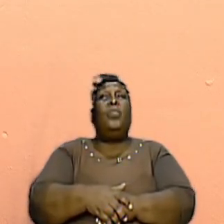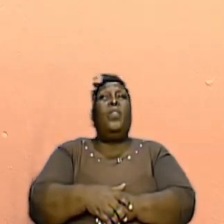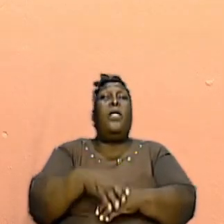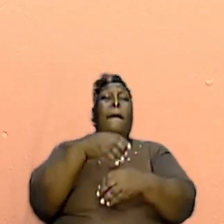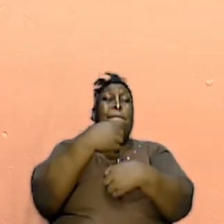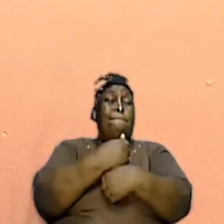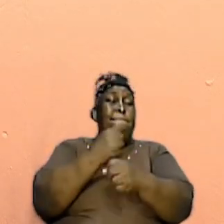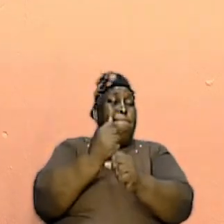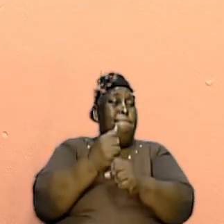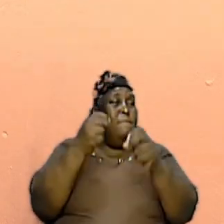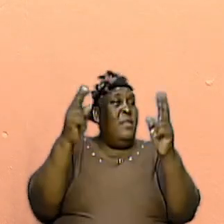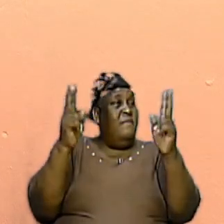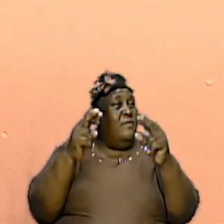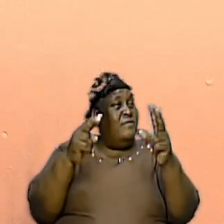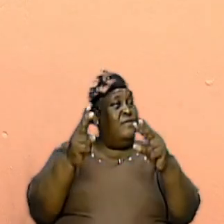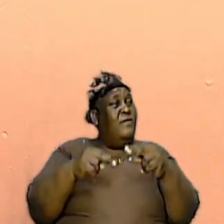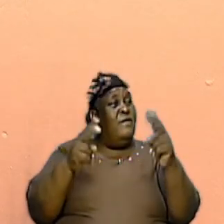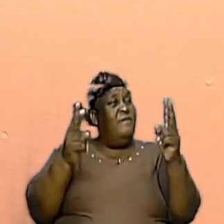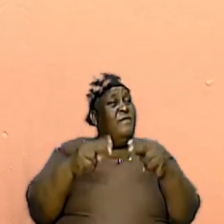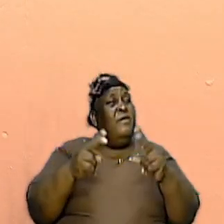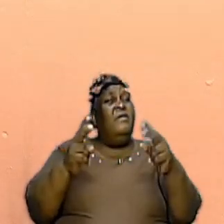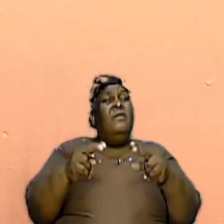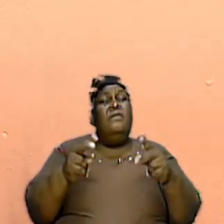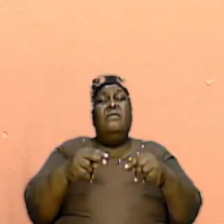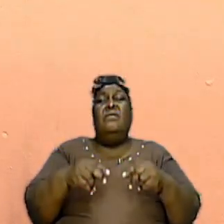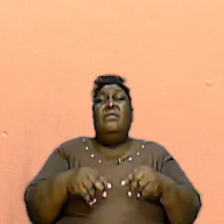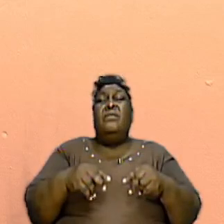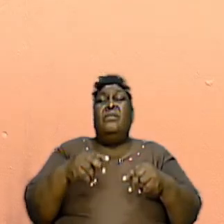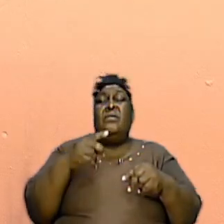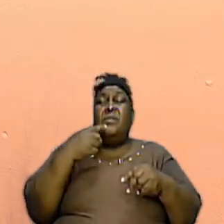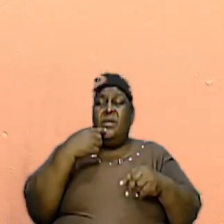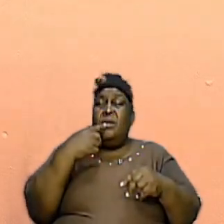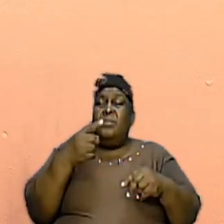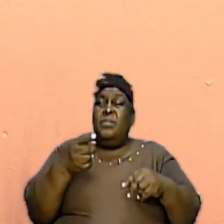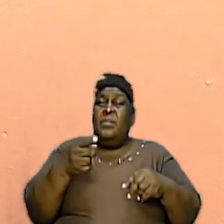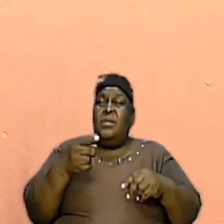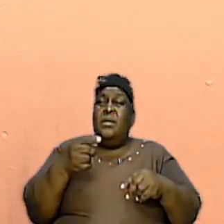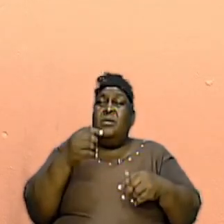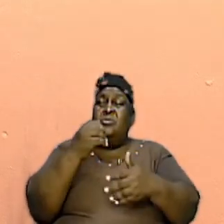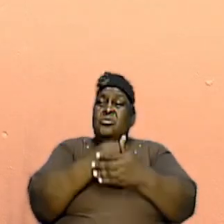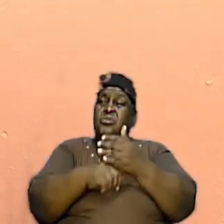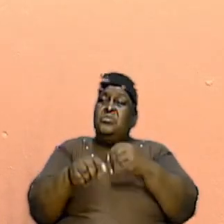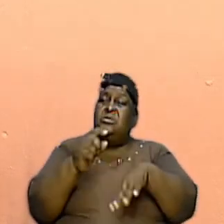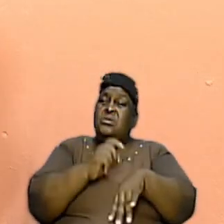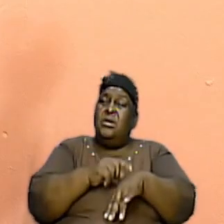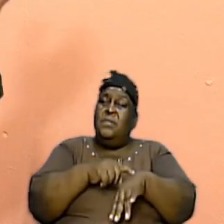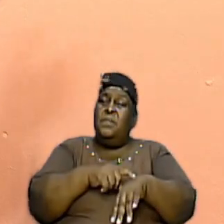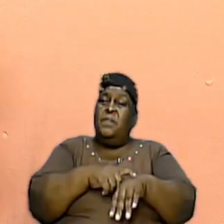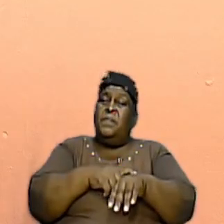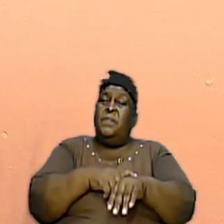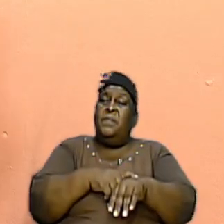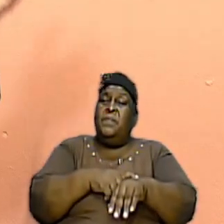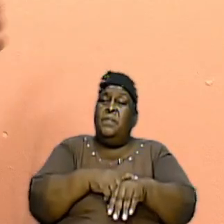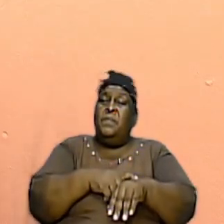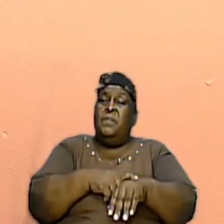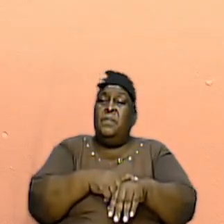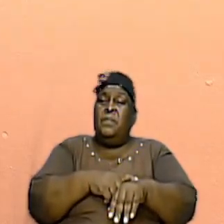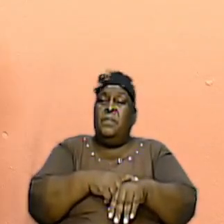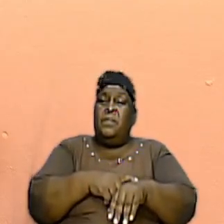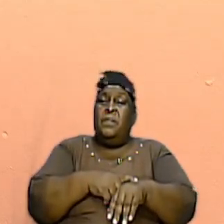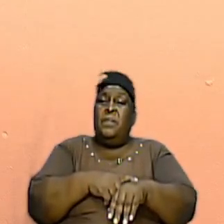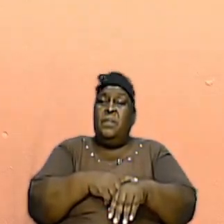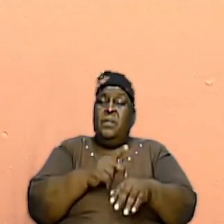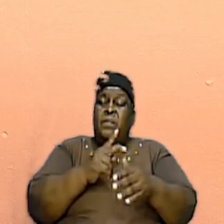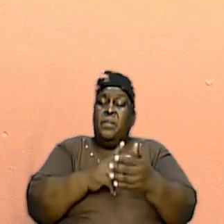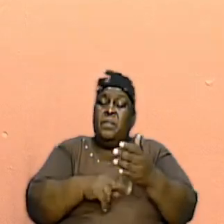very important point, a most important point, at some point, at some part